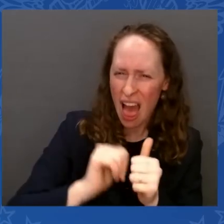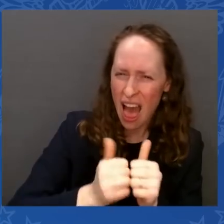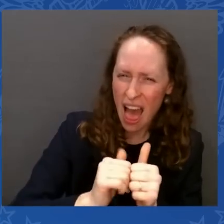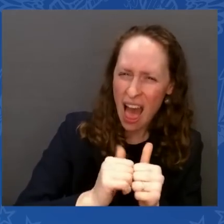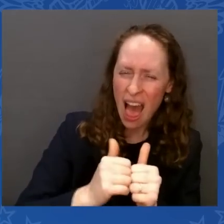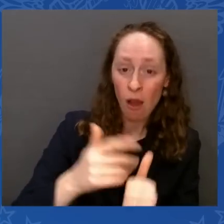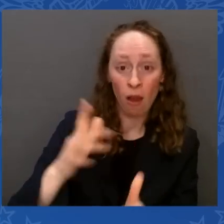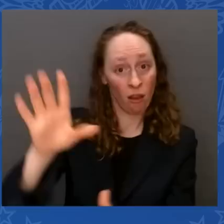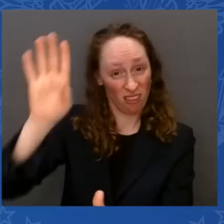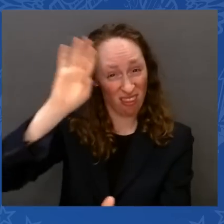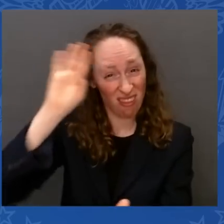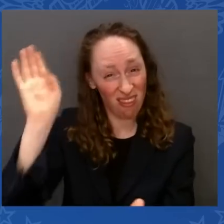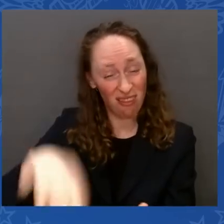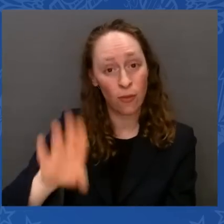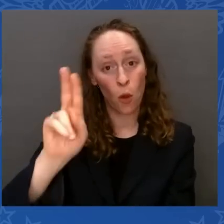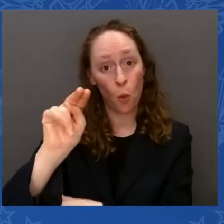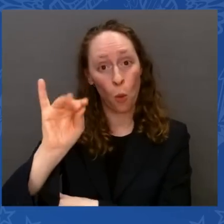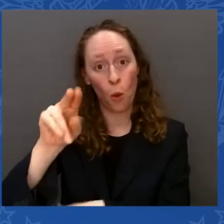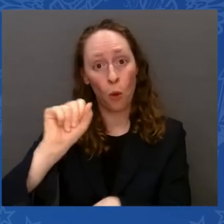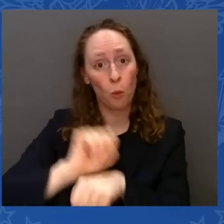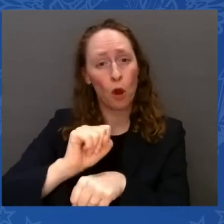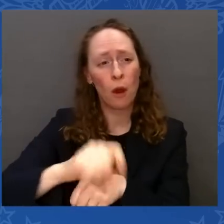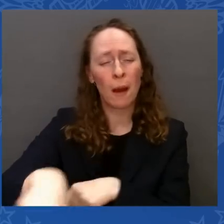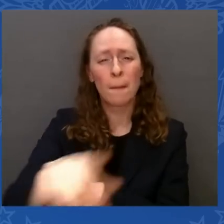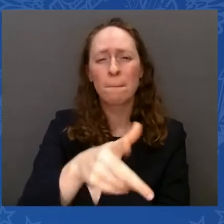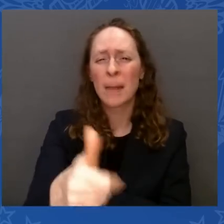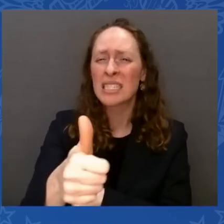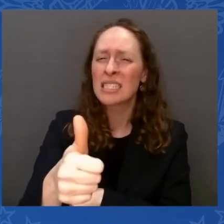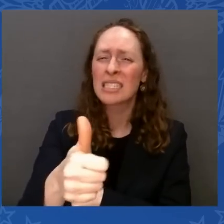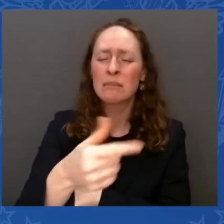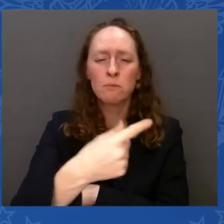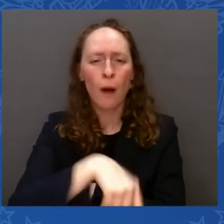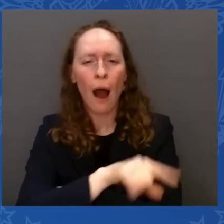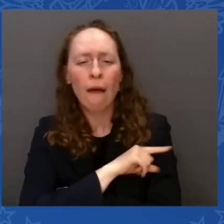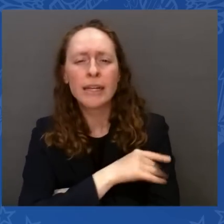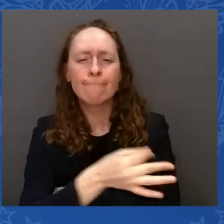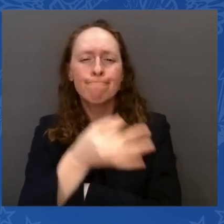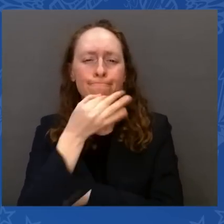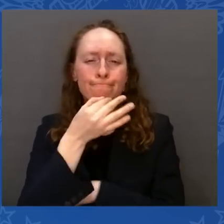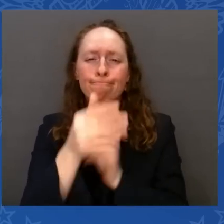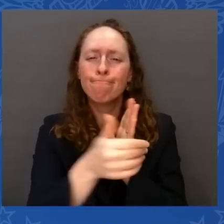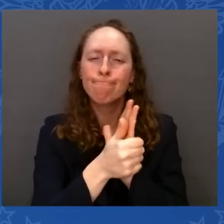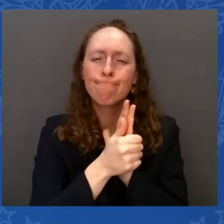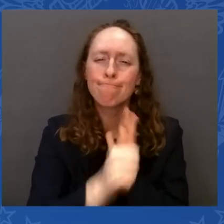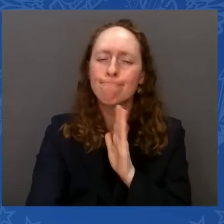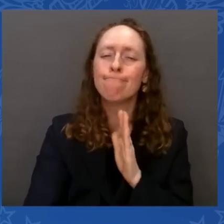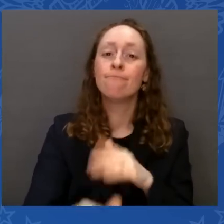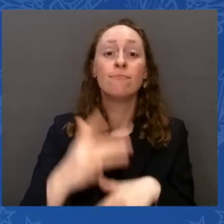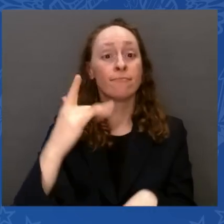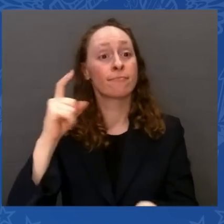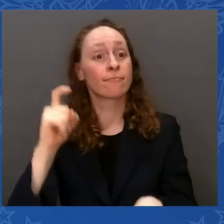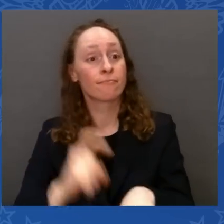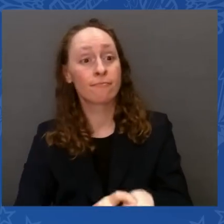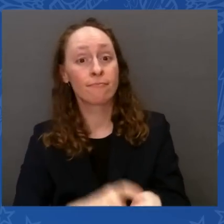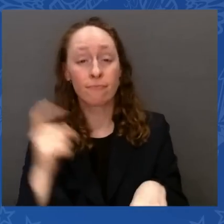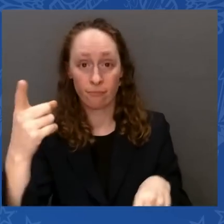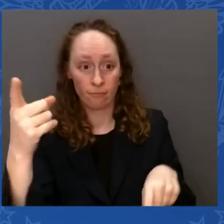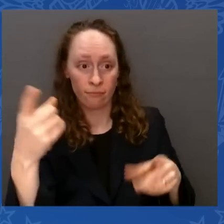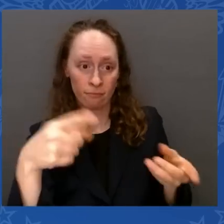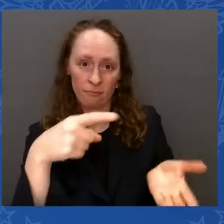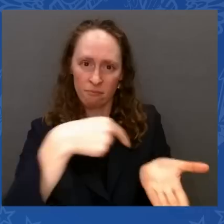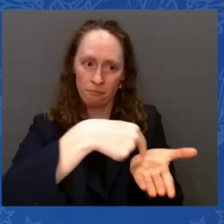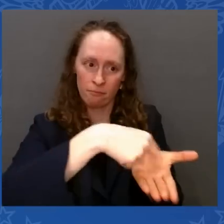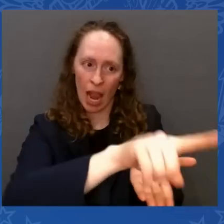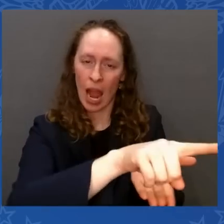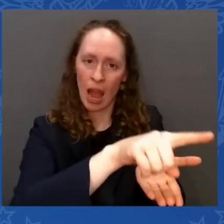And when the union plumber puts it in, it lasts — it lasts. And so, folks, we shouldn't be — we shouldn't